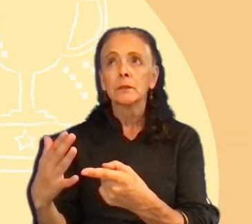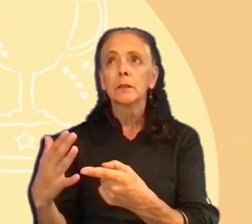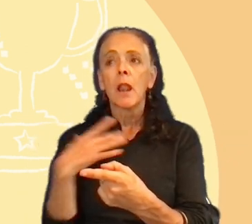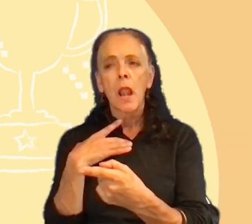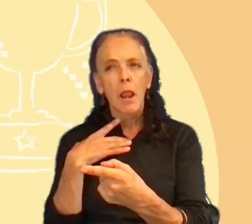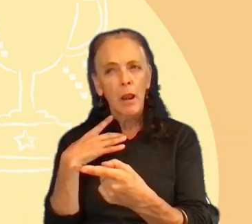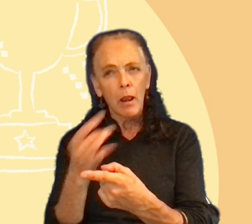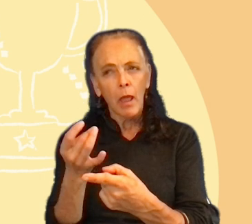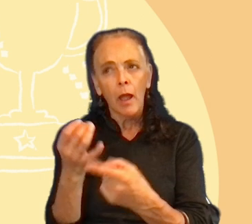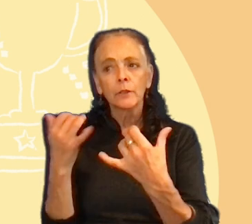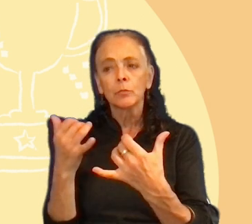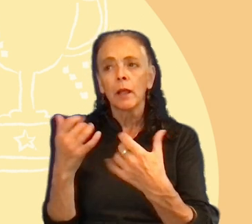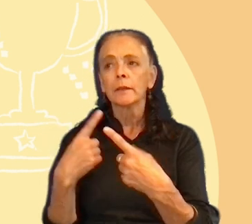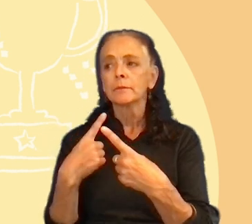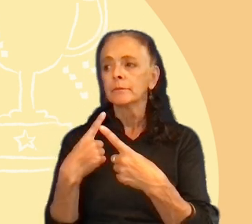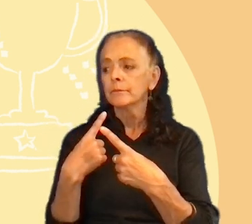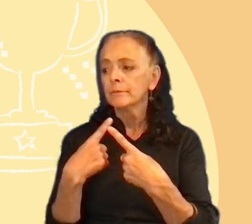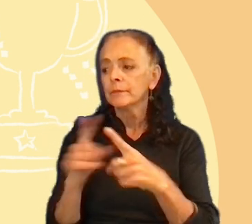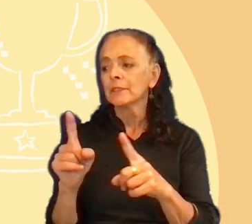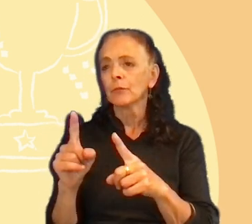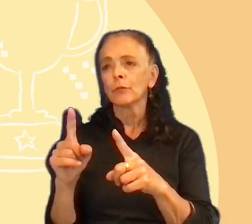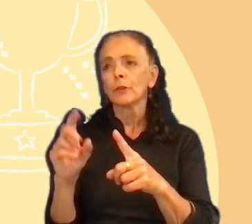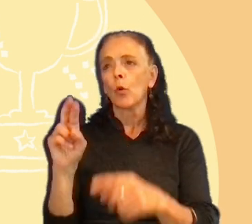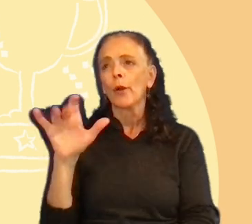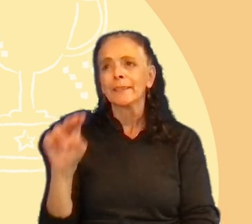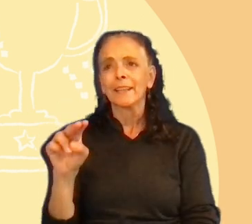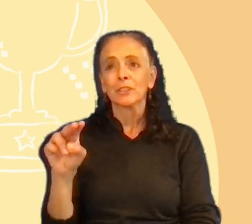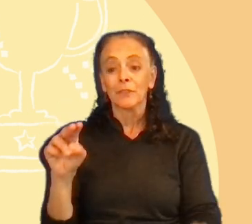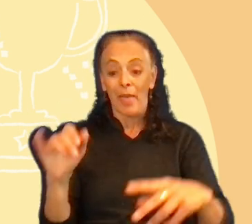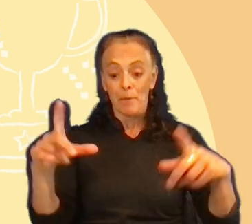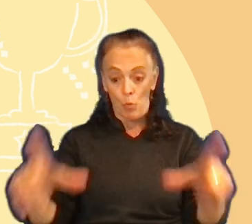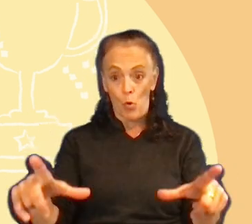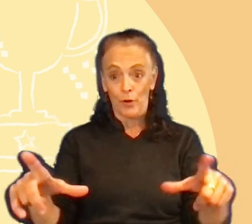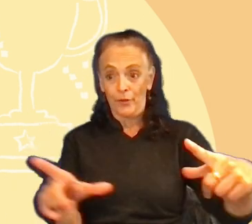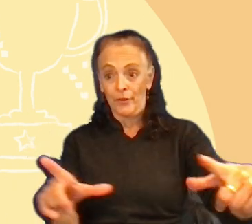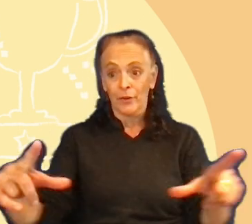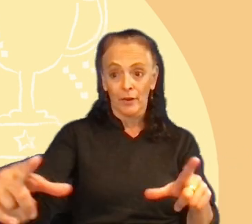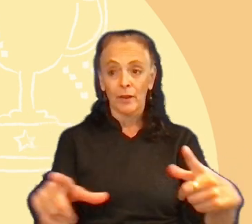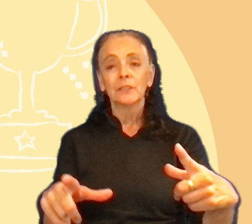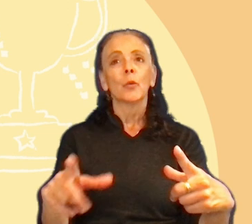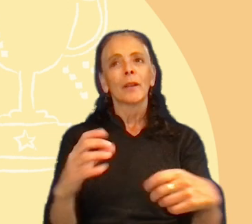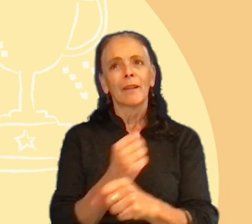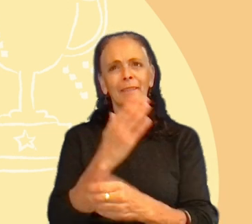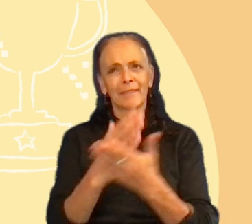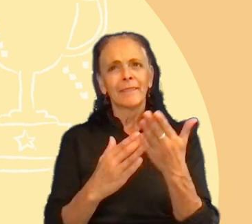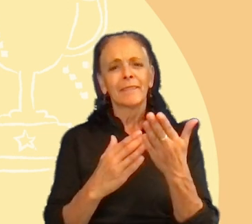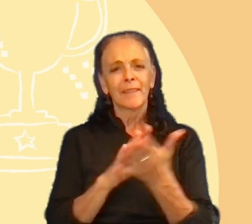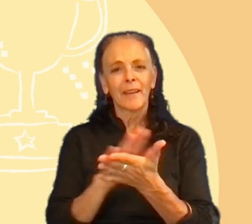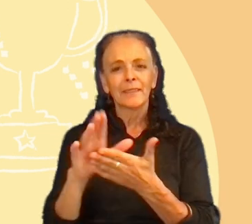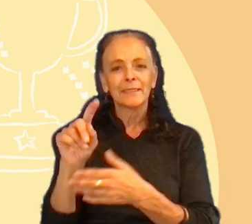to play, uh, in a different orientation in the board. So we got some nice data from this question.